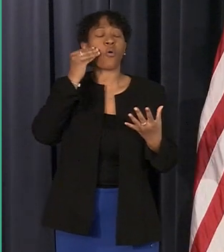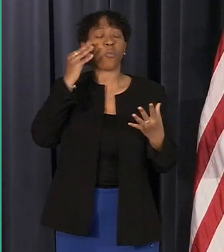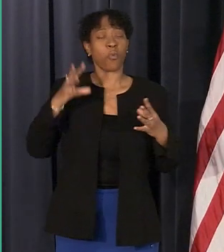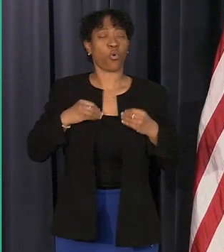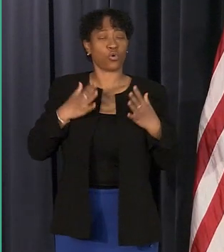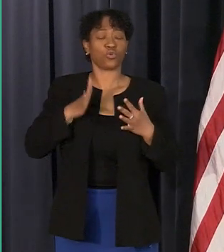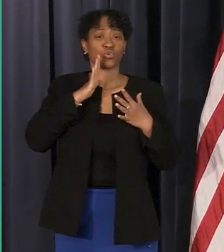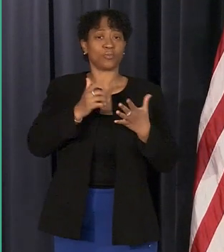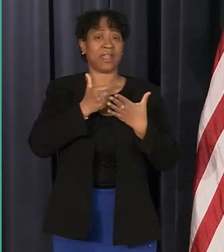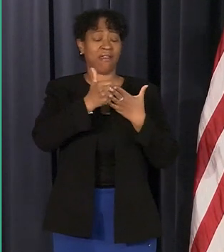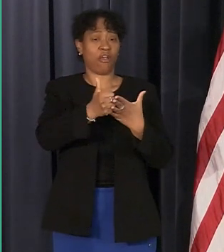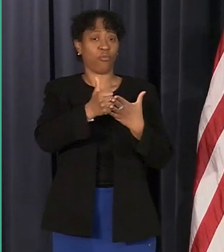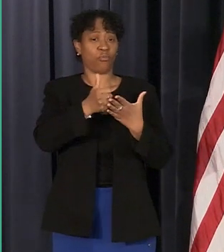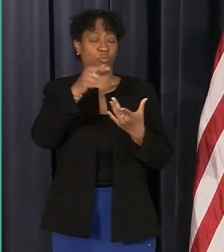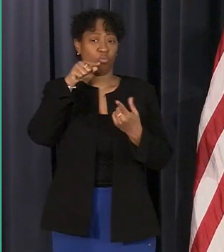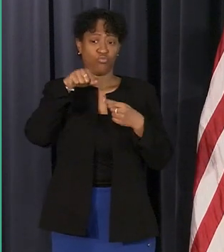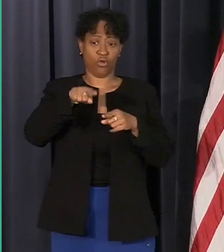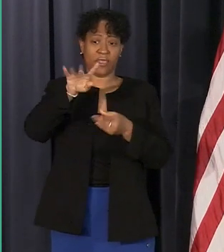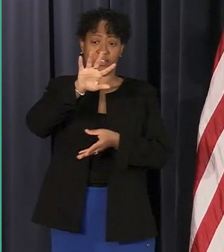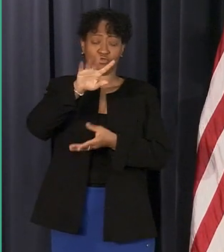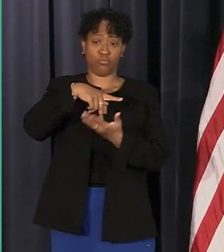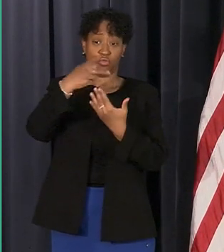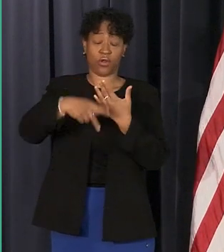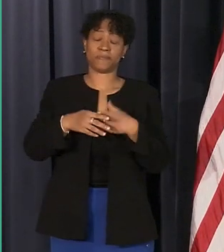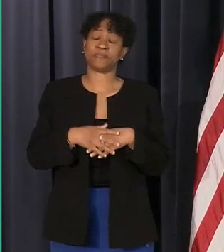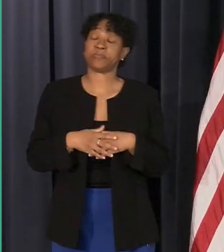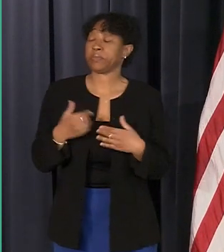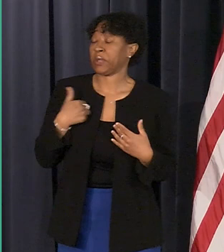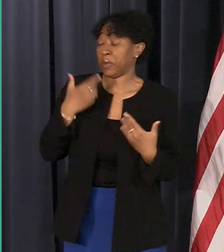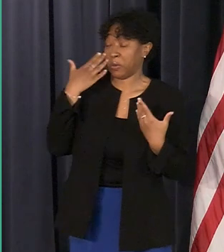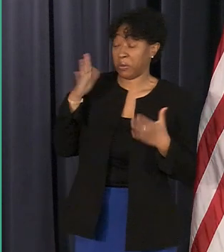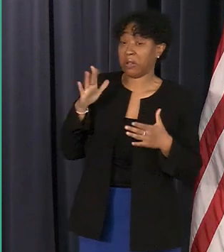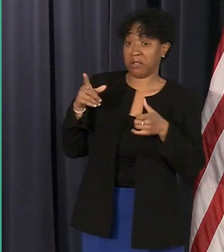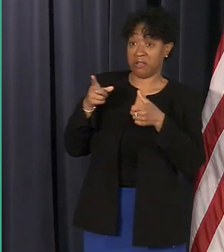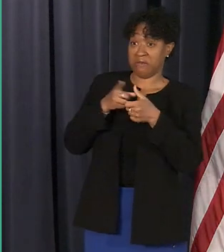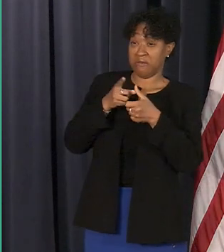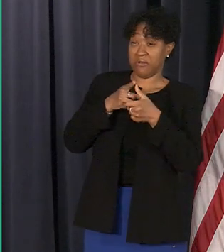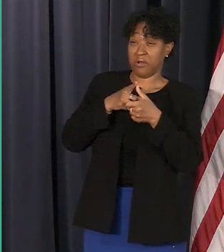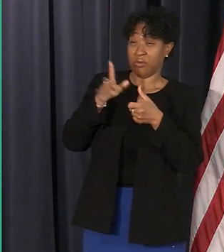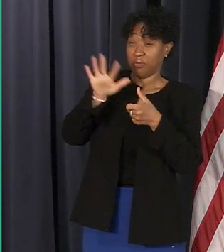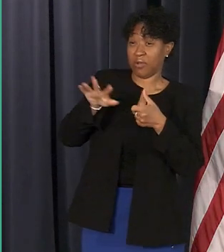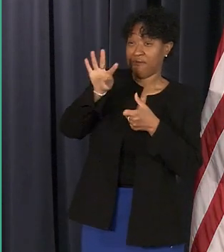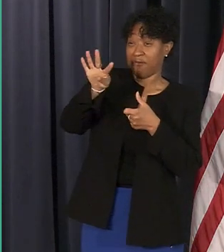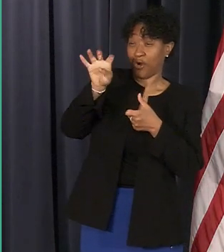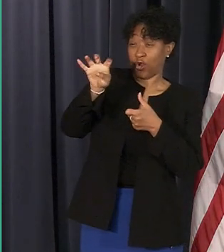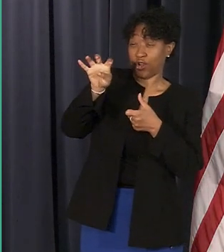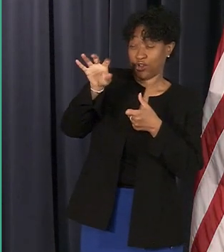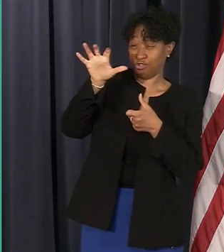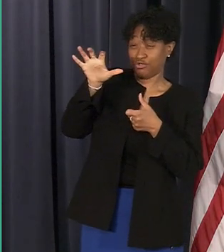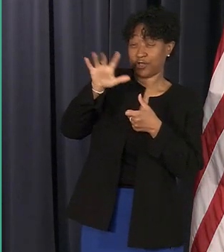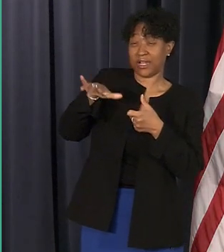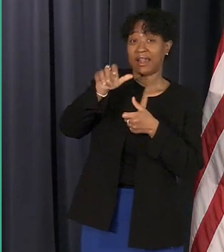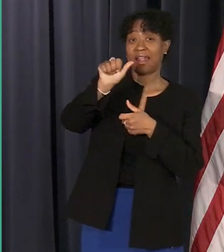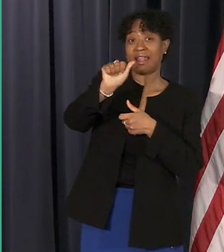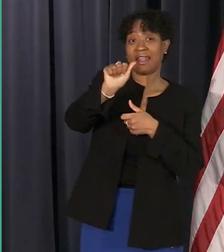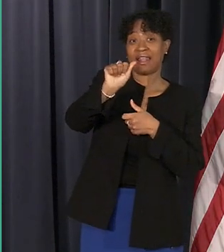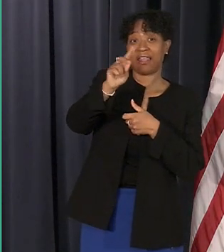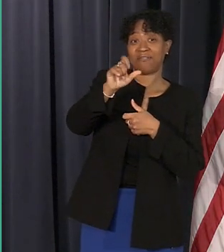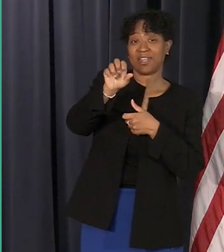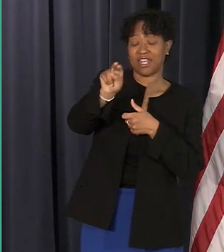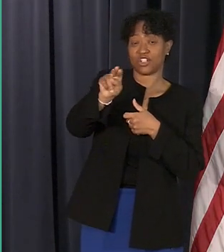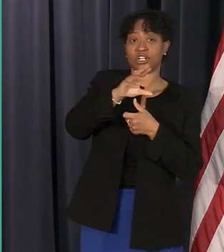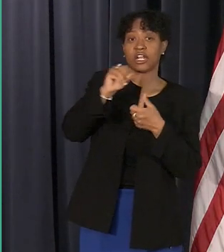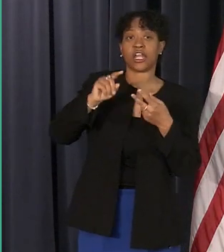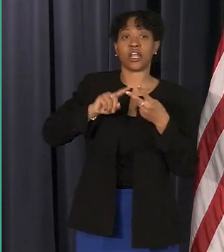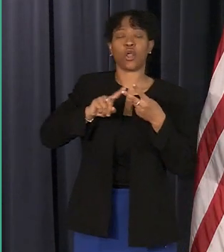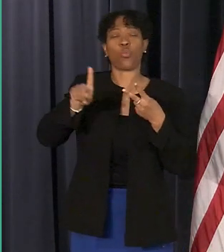together all right we're going to see so we'll know out of the first we're looking at 400 or so in aviation and 100 or so in victoria park